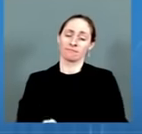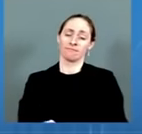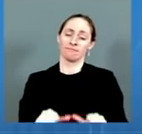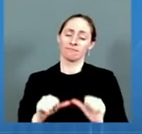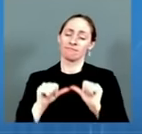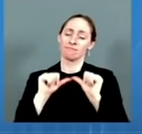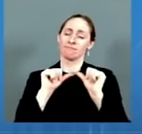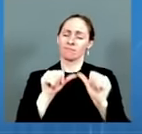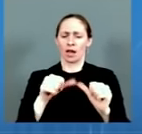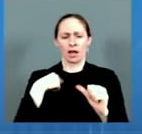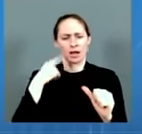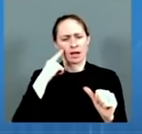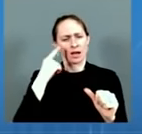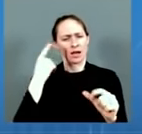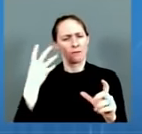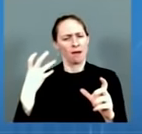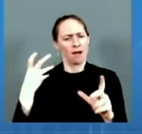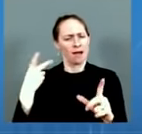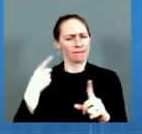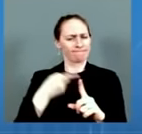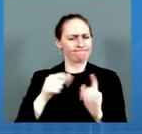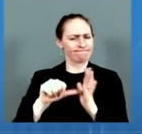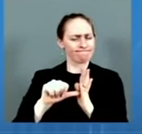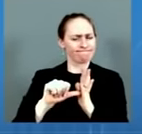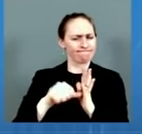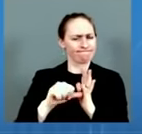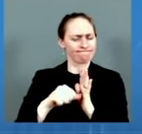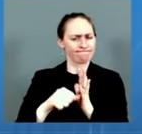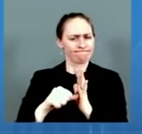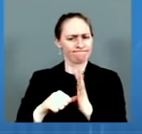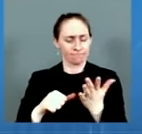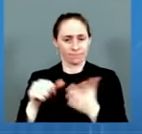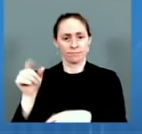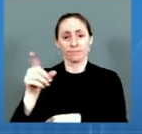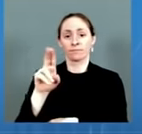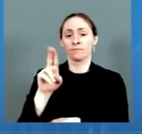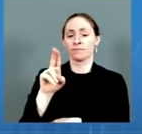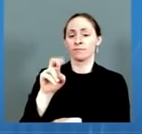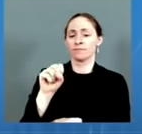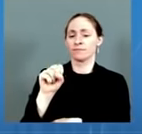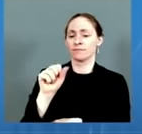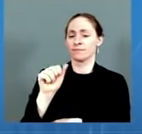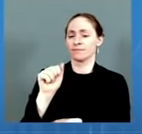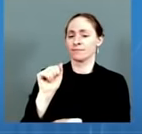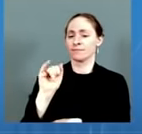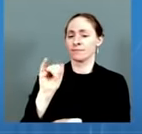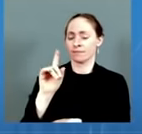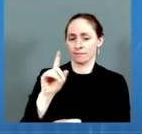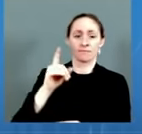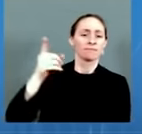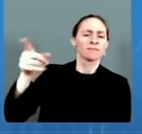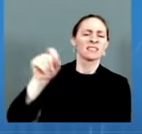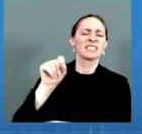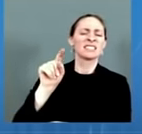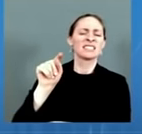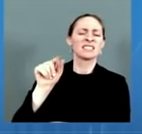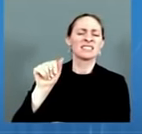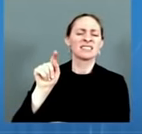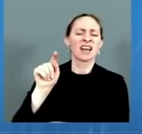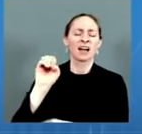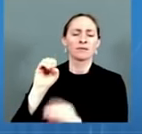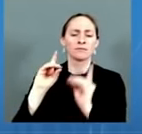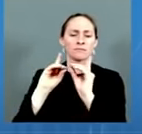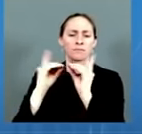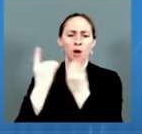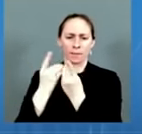USAID are leading the administration's efforts to work to turn vaccines into vaccinations. And